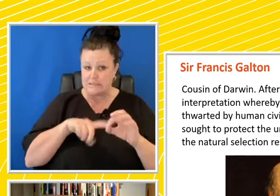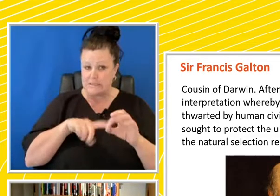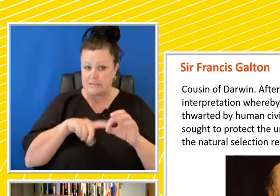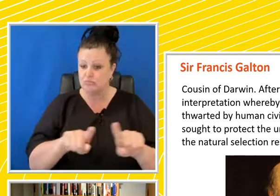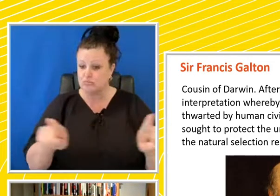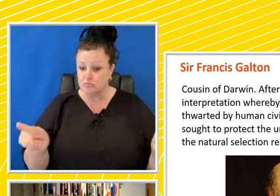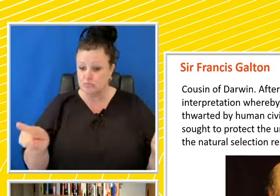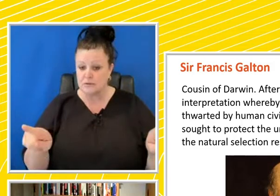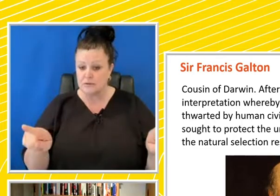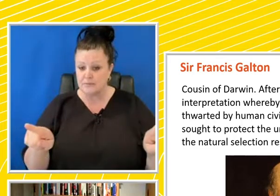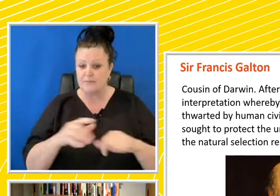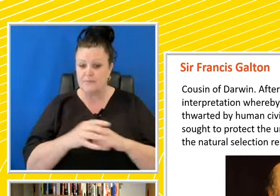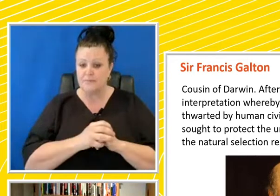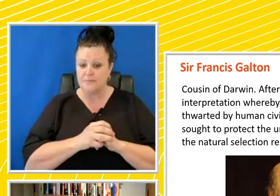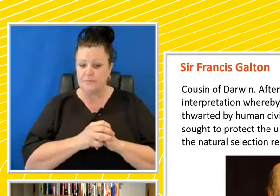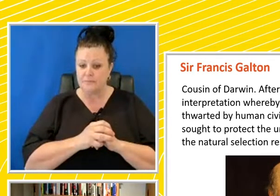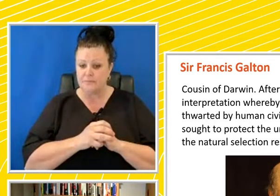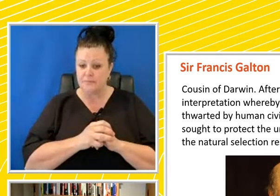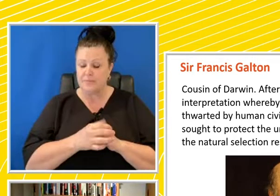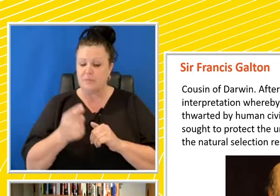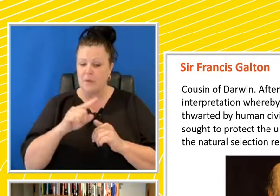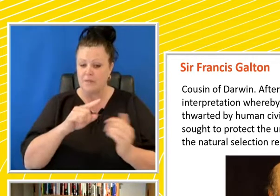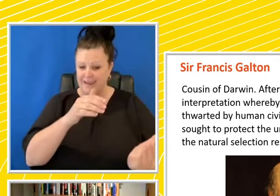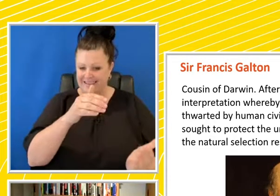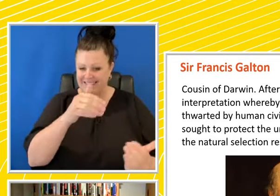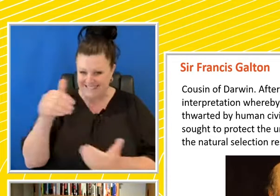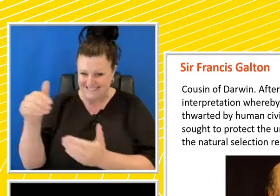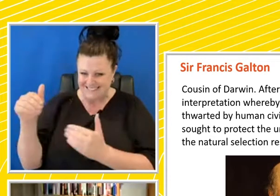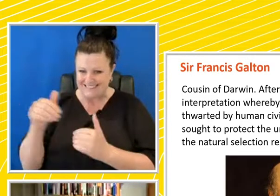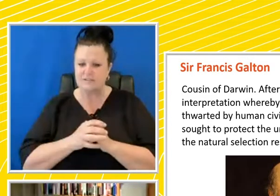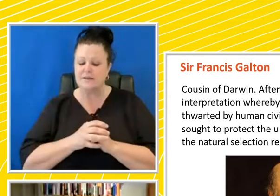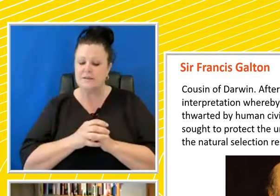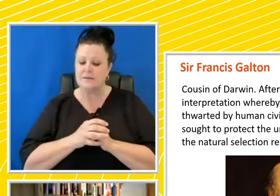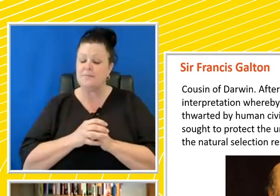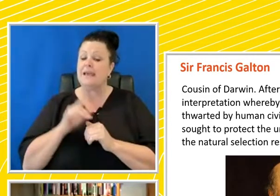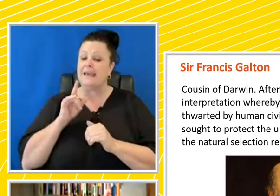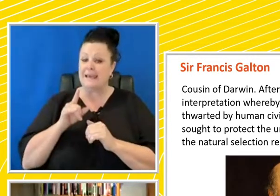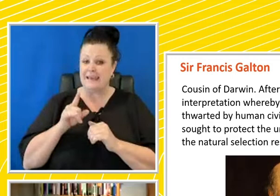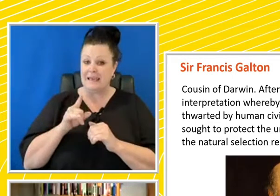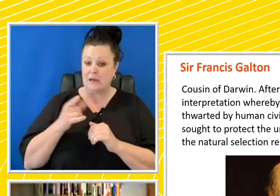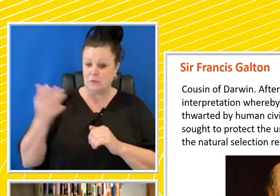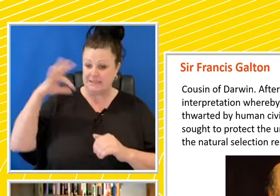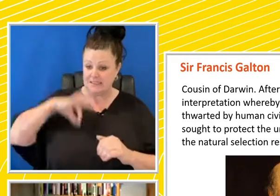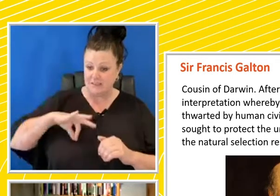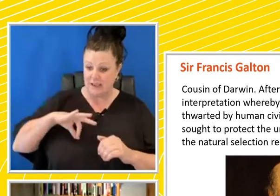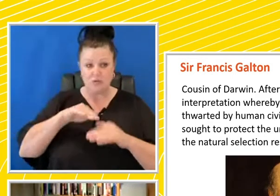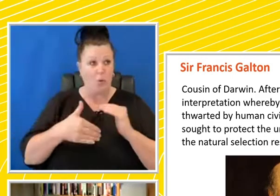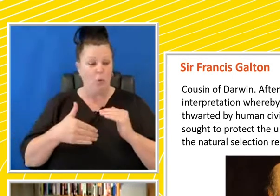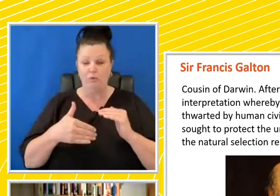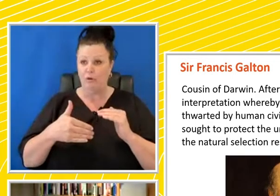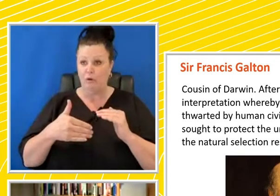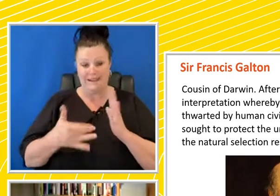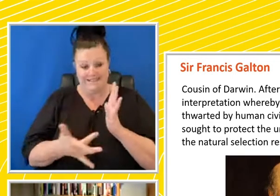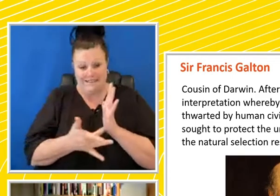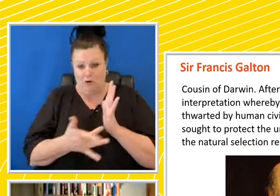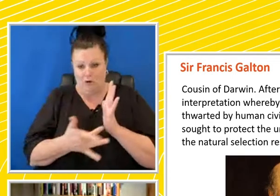data and took advantage of the latest technology. But he